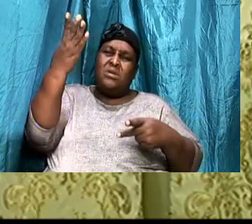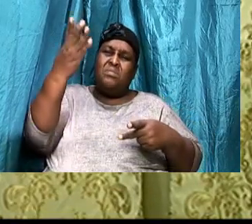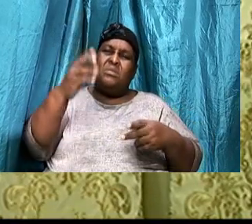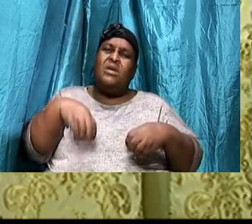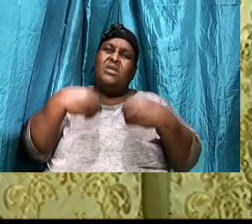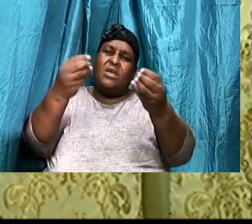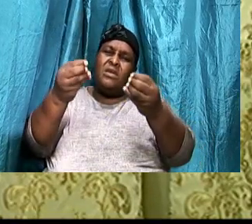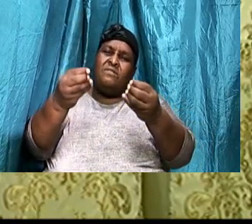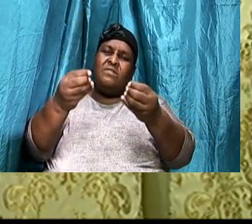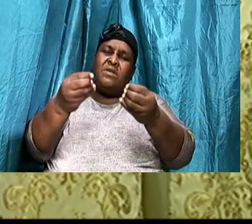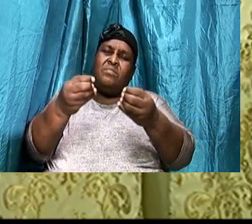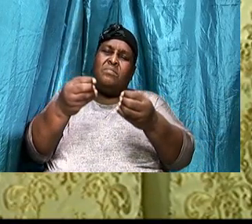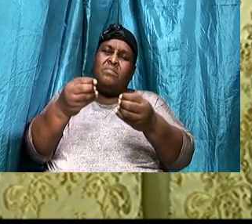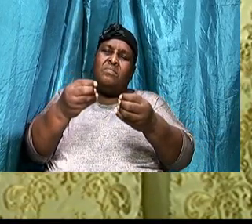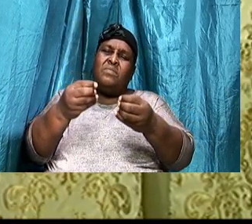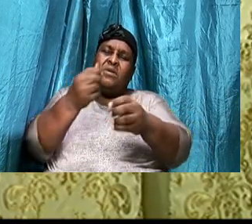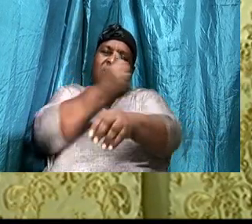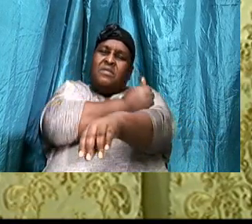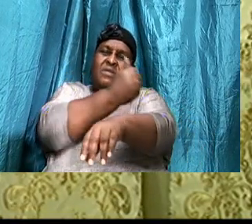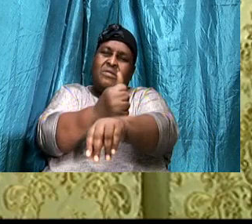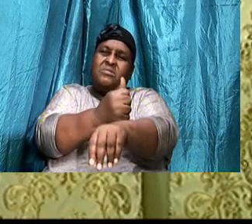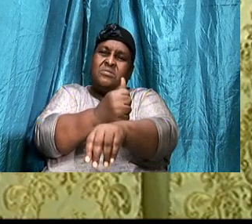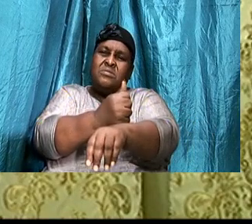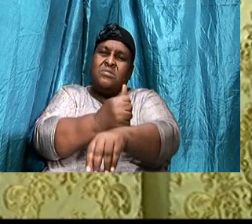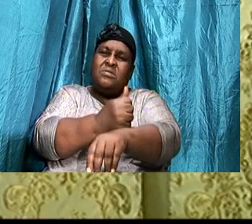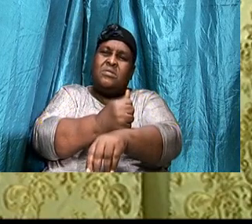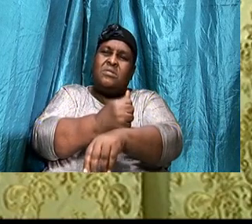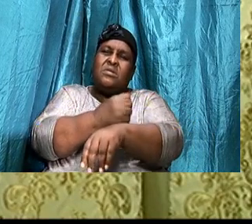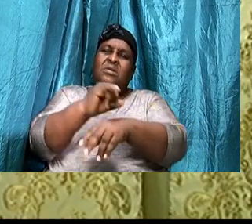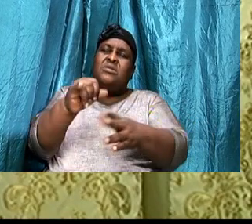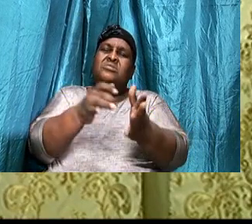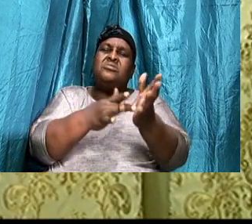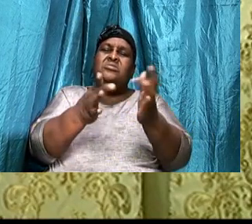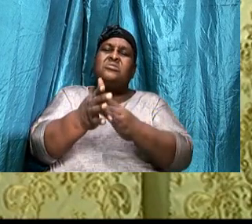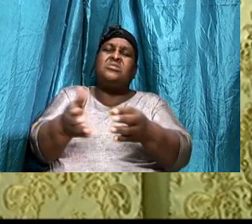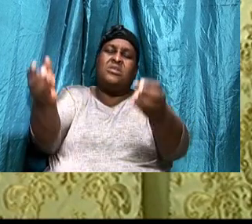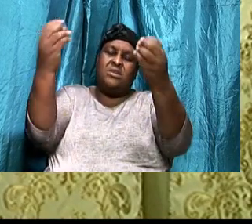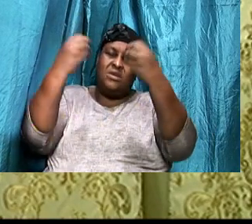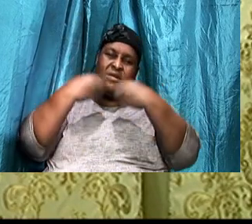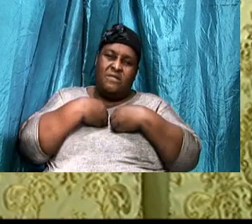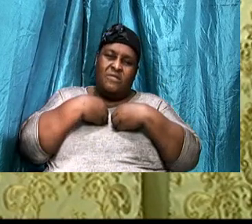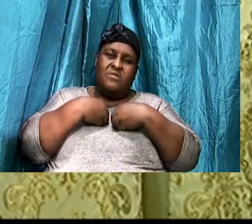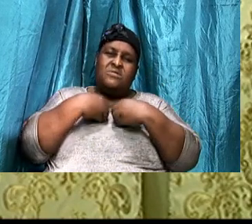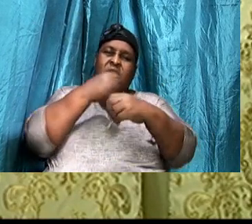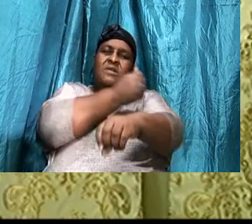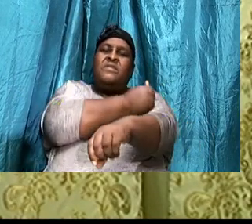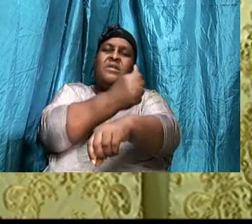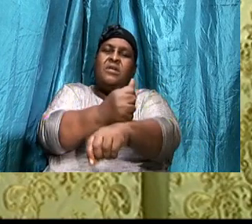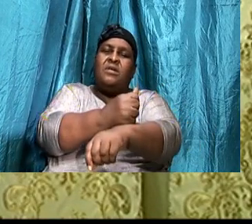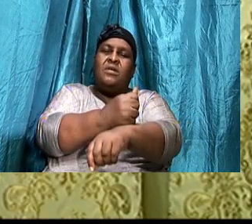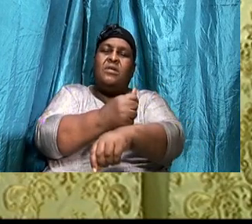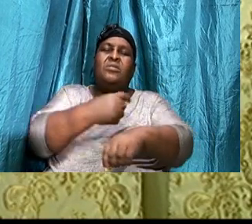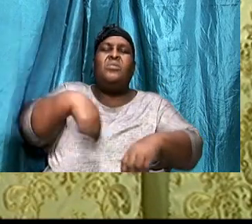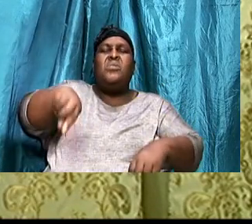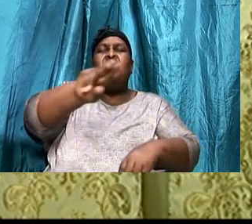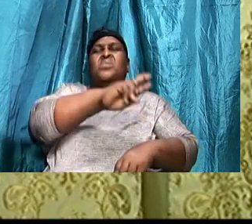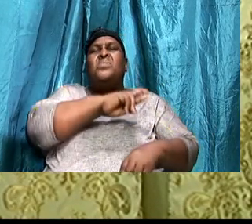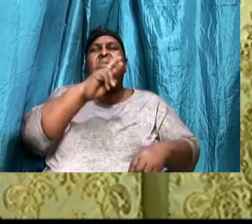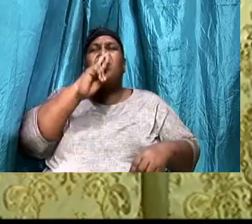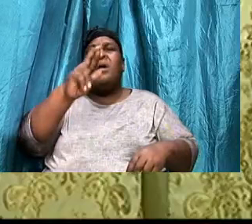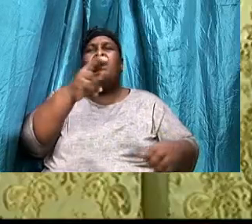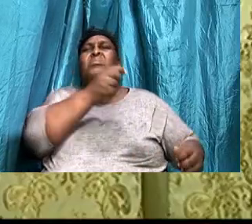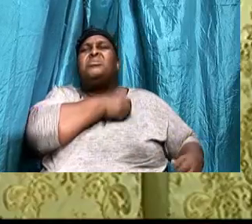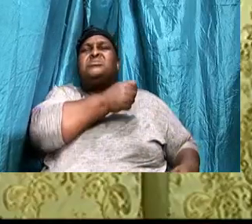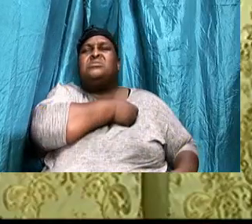want you to know, That it is Christ, That has given us, Our authority, And we are ambassadors, Of God,